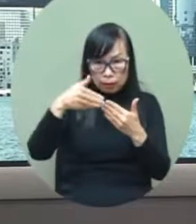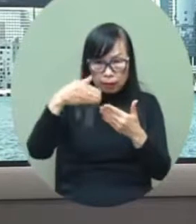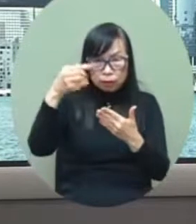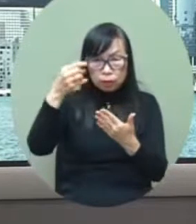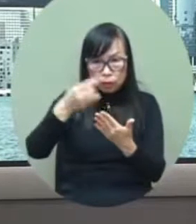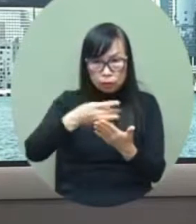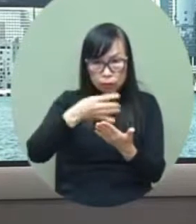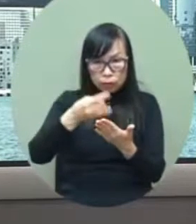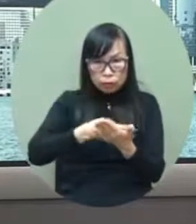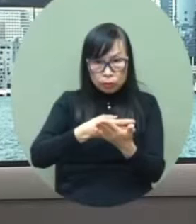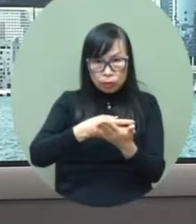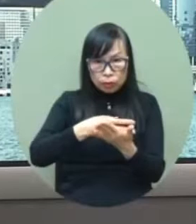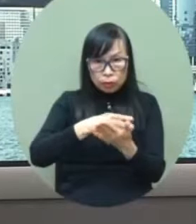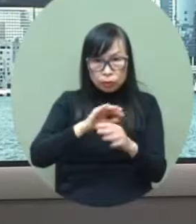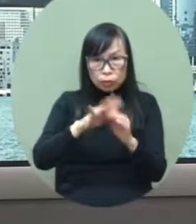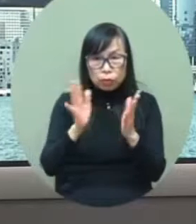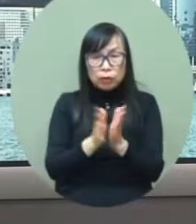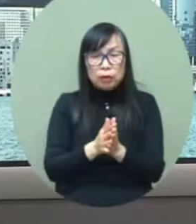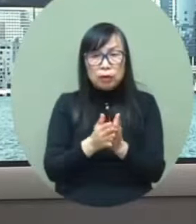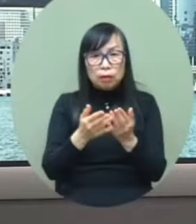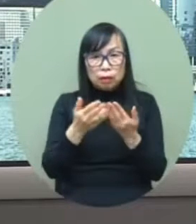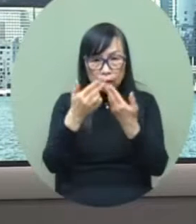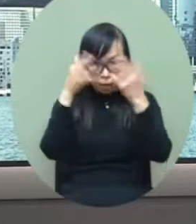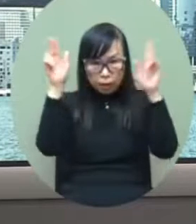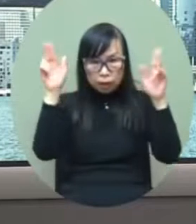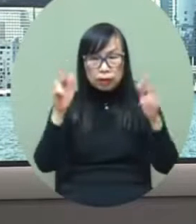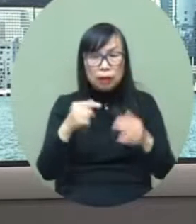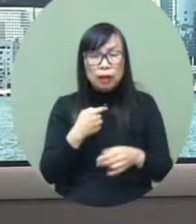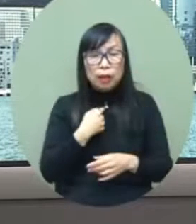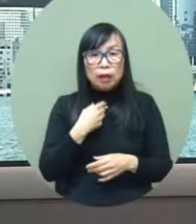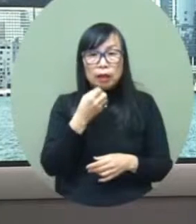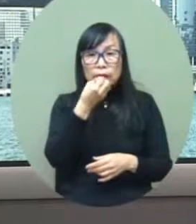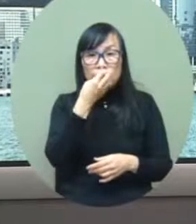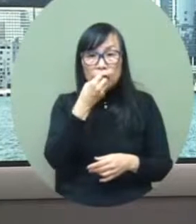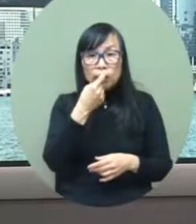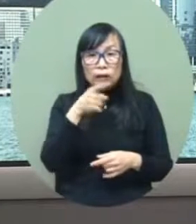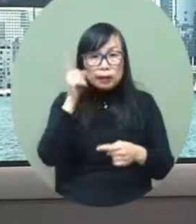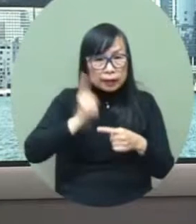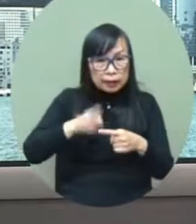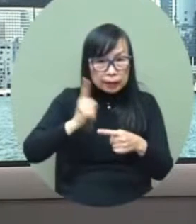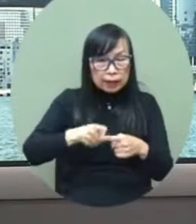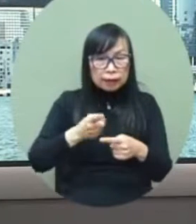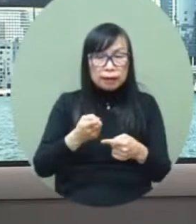requirement, we also want our practice to be aligned with that around the world.